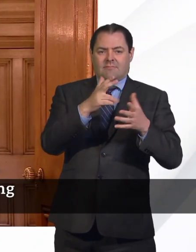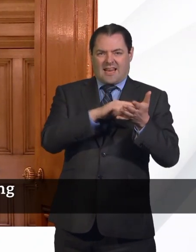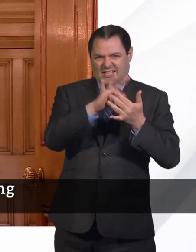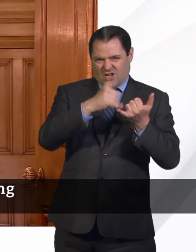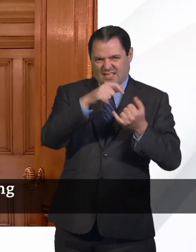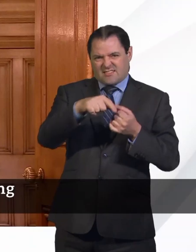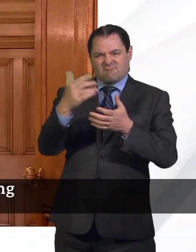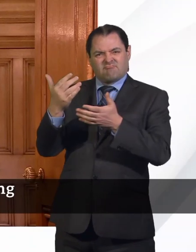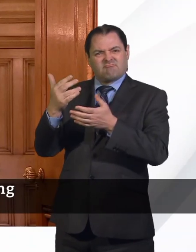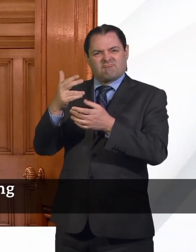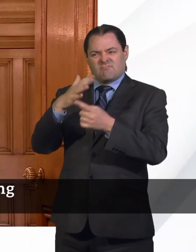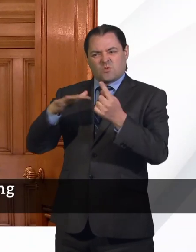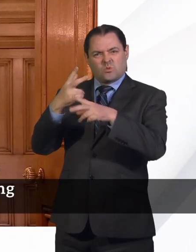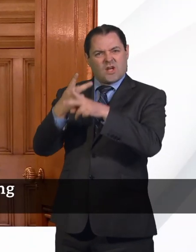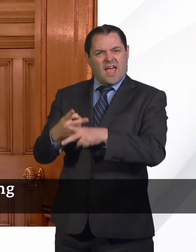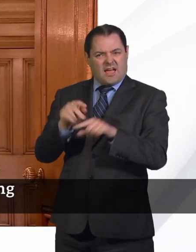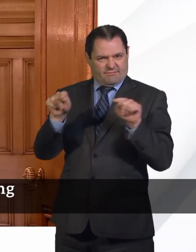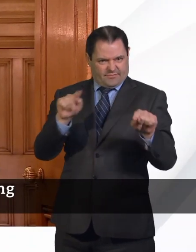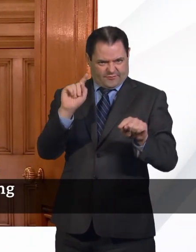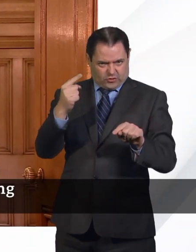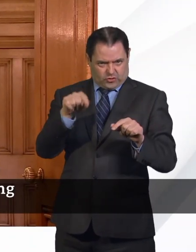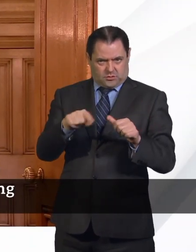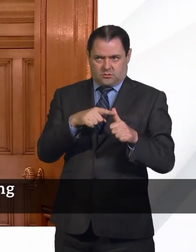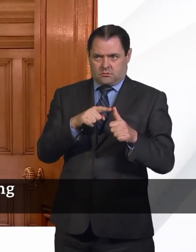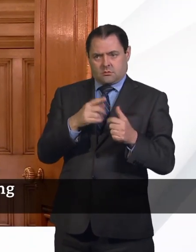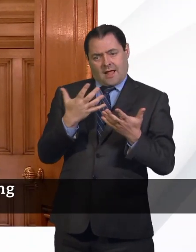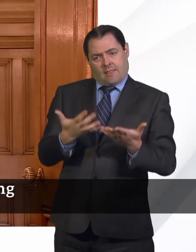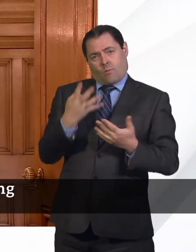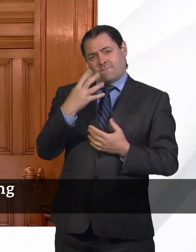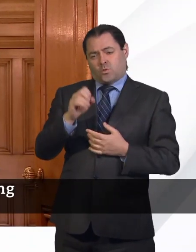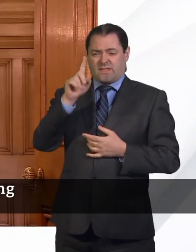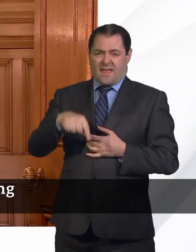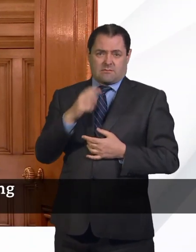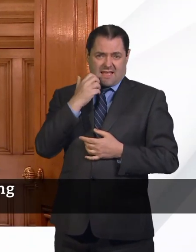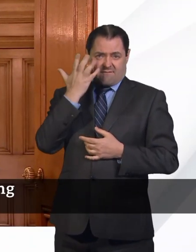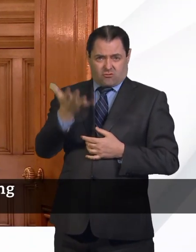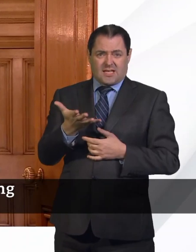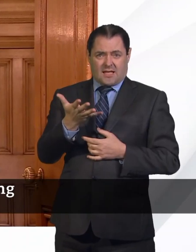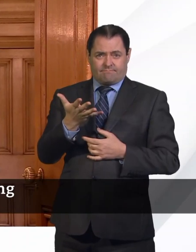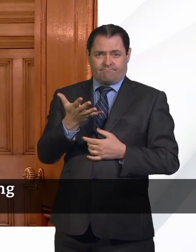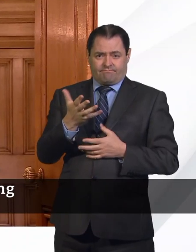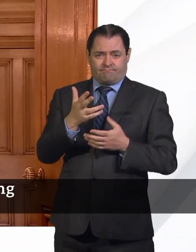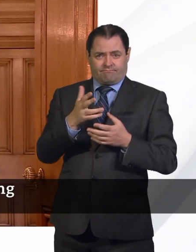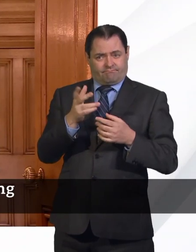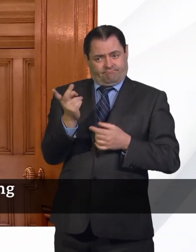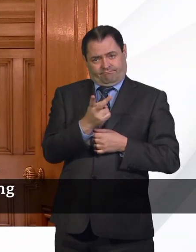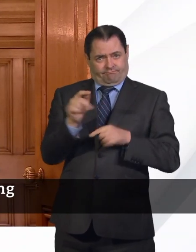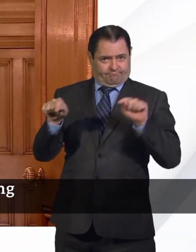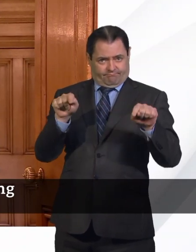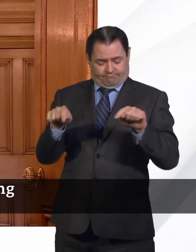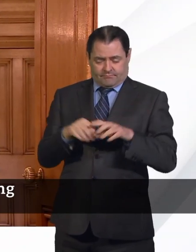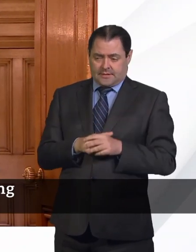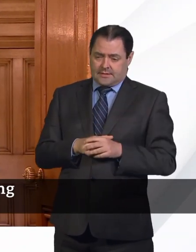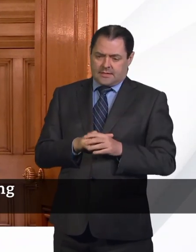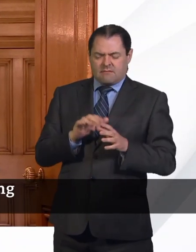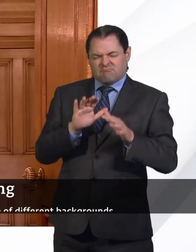care sector. We are delivering around 40,000 a day across the NHS and social care, and just